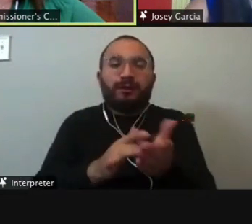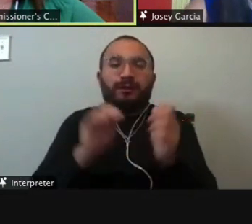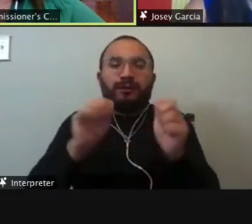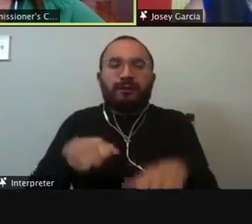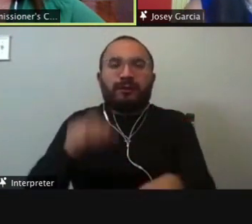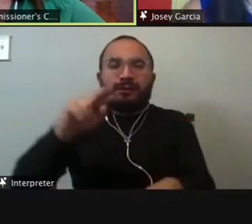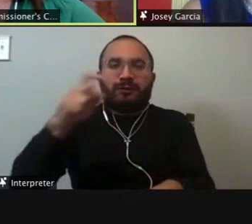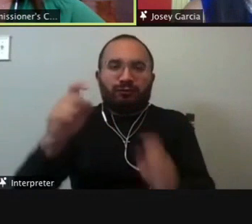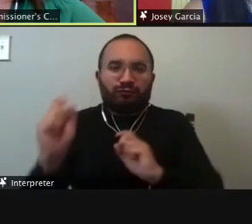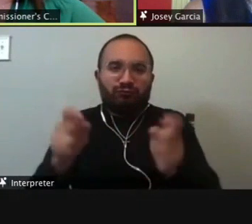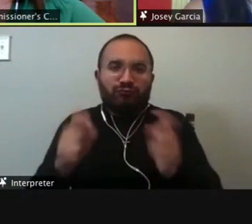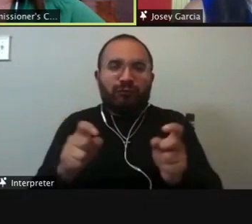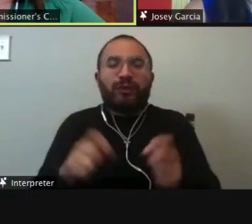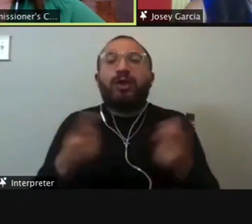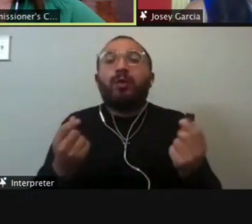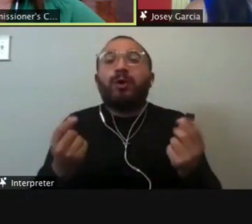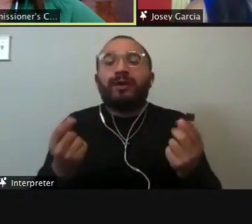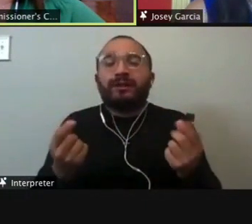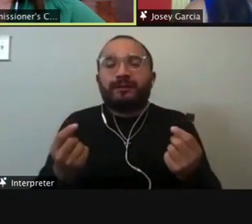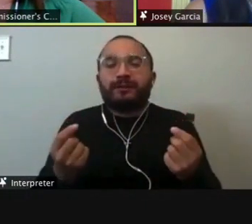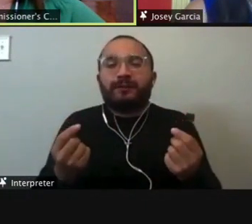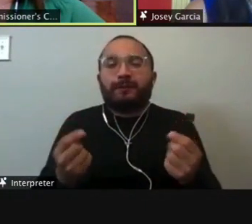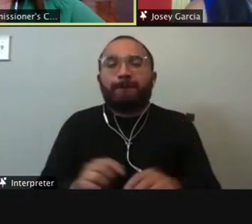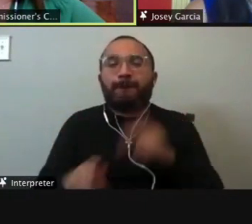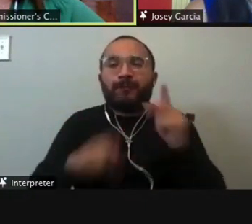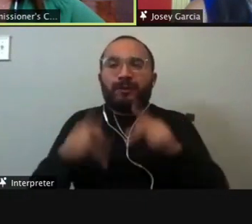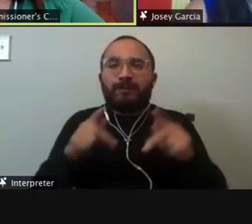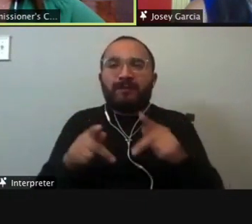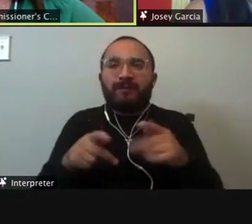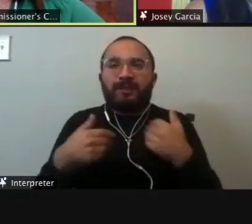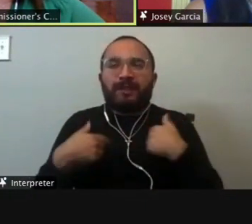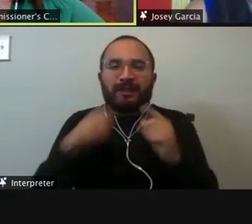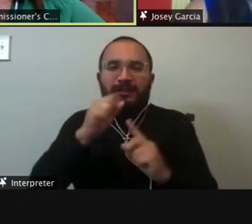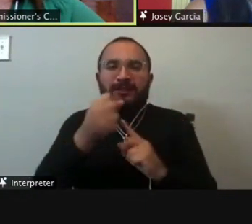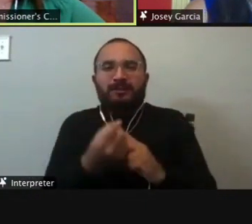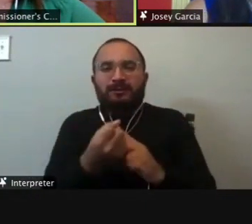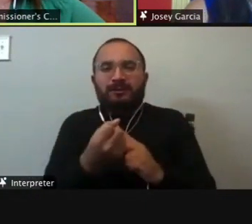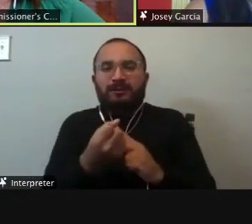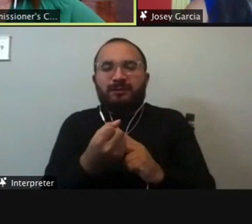do to ensure that Bexar County residents suffering from addiction have, has access to methadone?